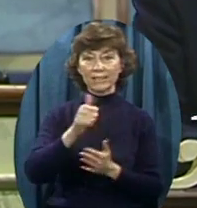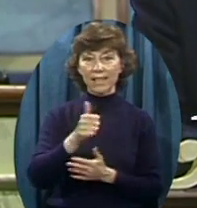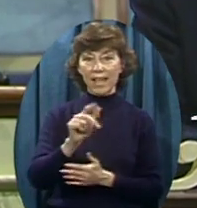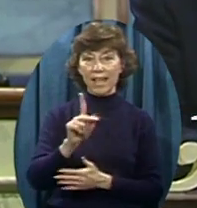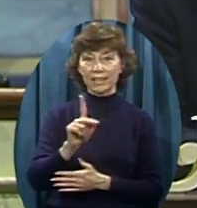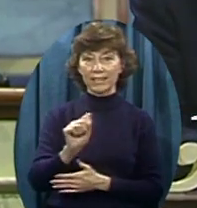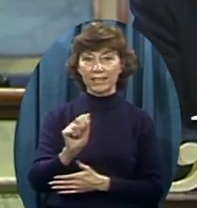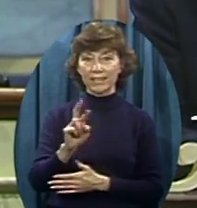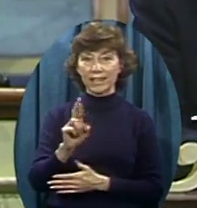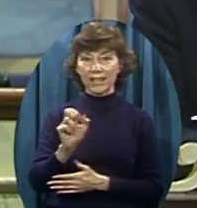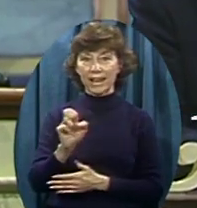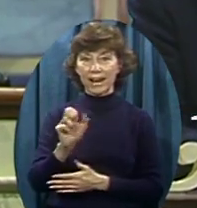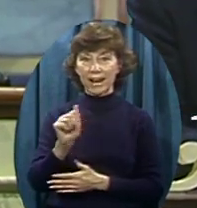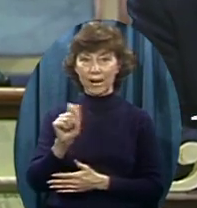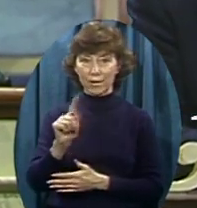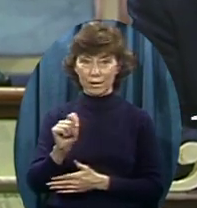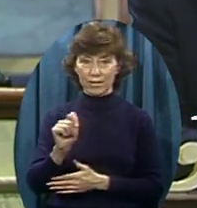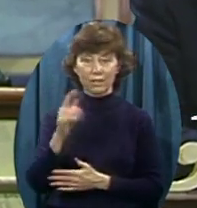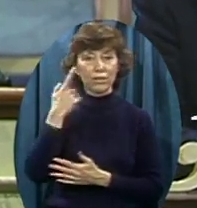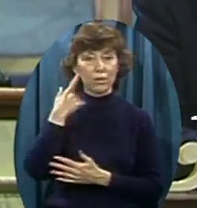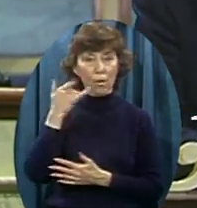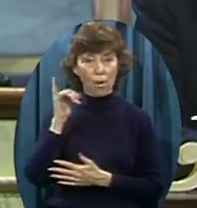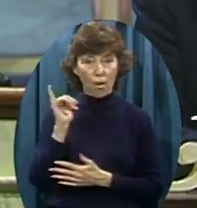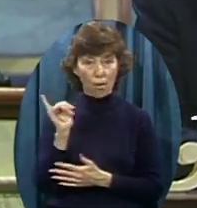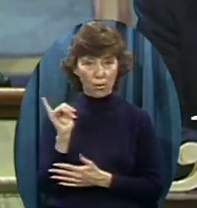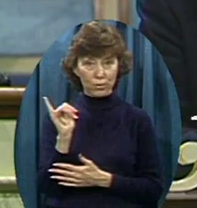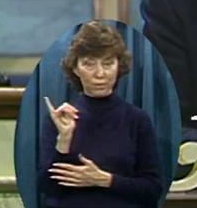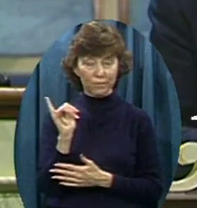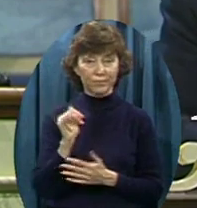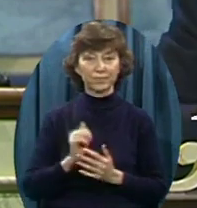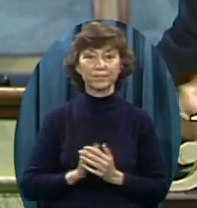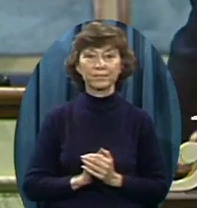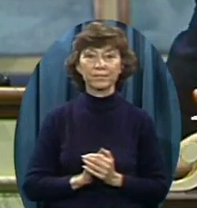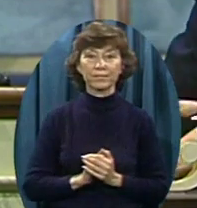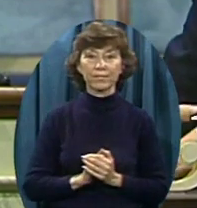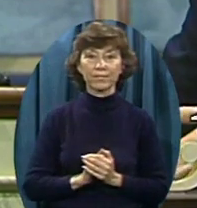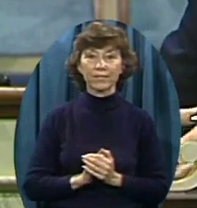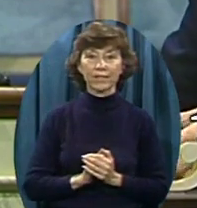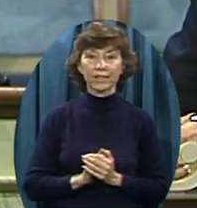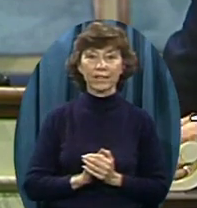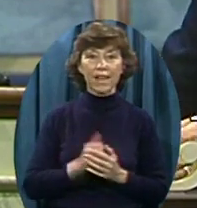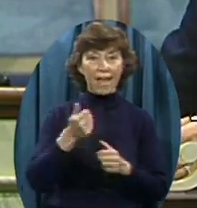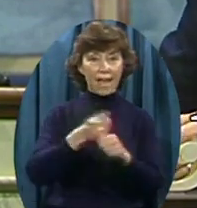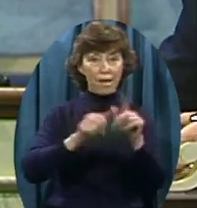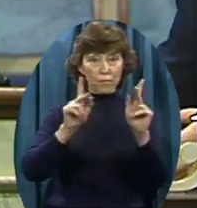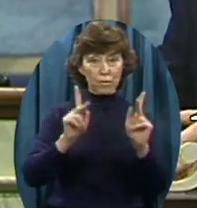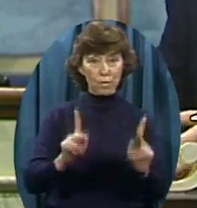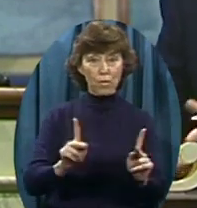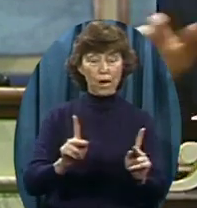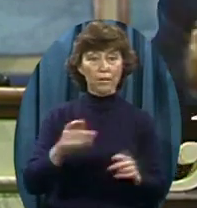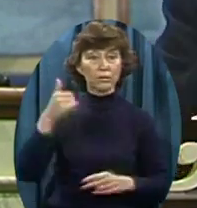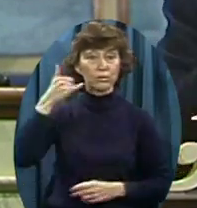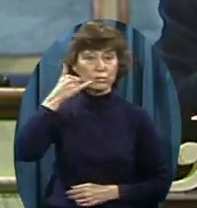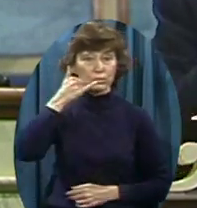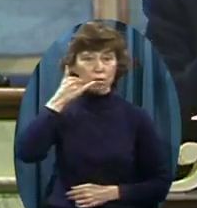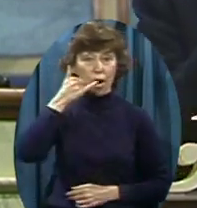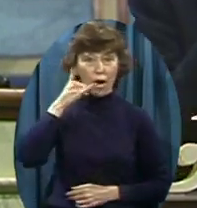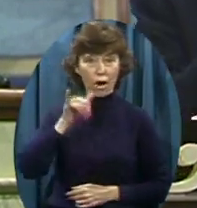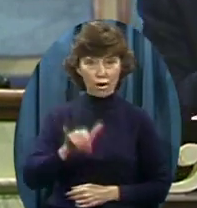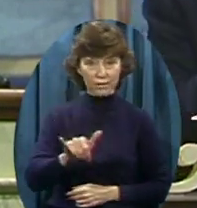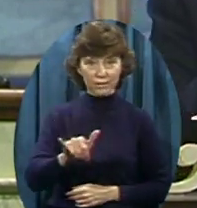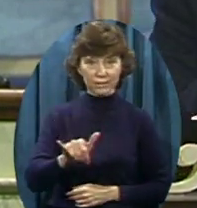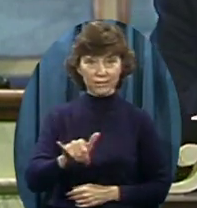It is guaranteed for life Justin's Jewelers Producing them for us And everyone Who calls the toll free number Saying